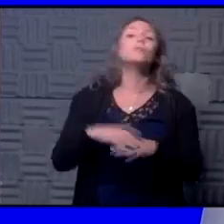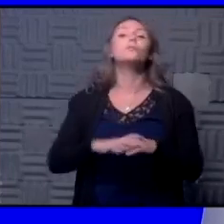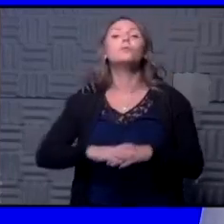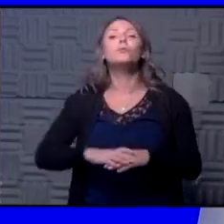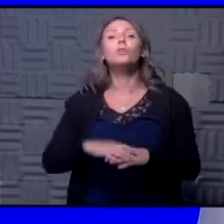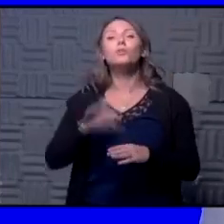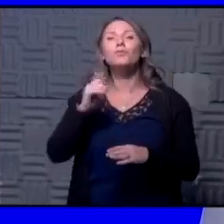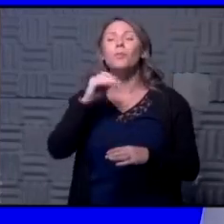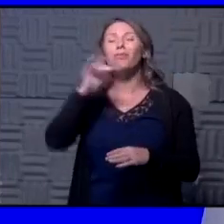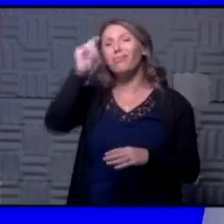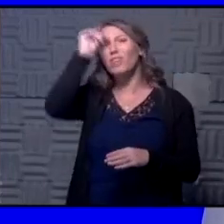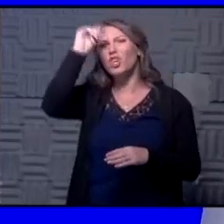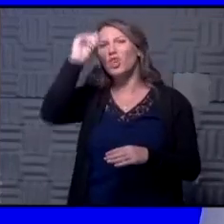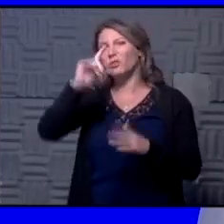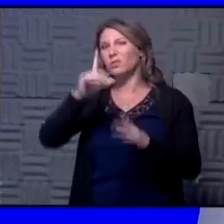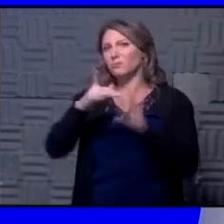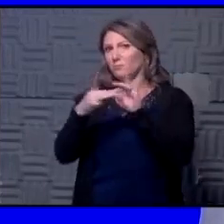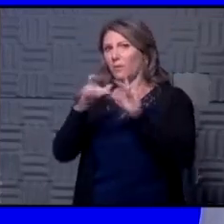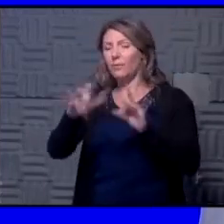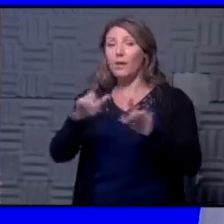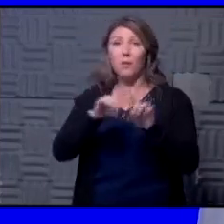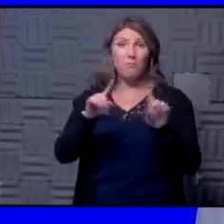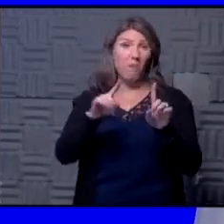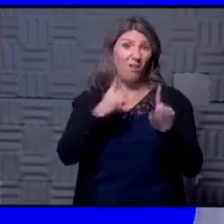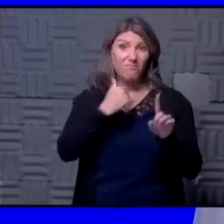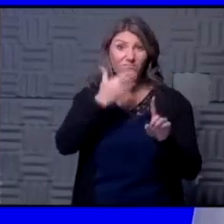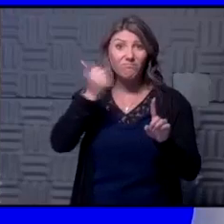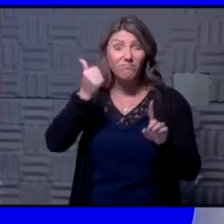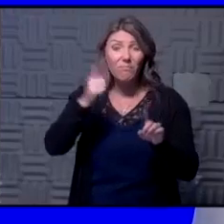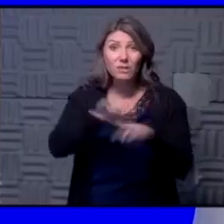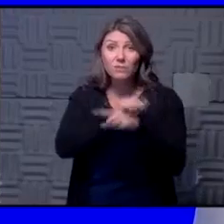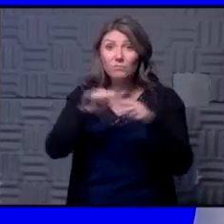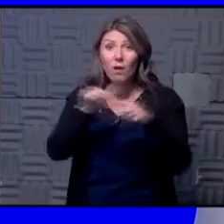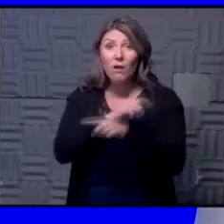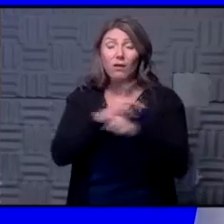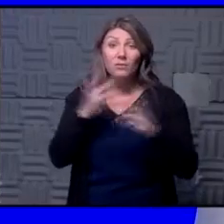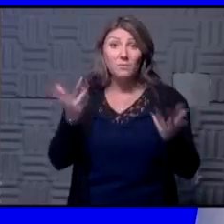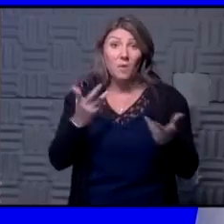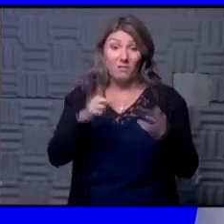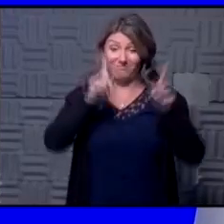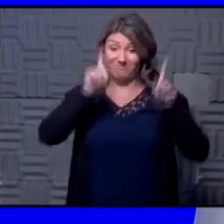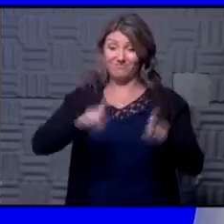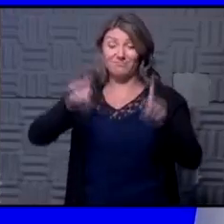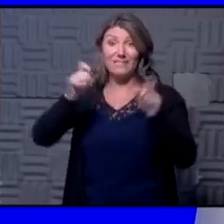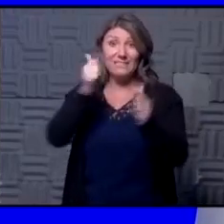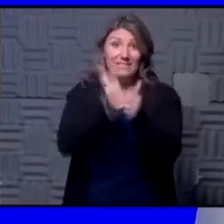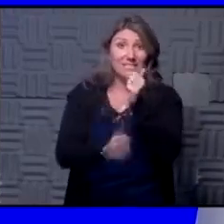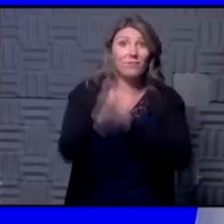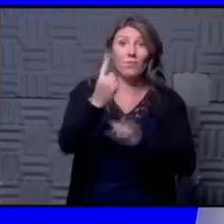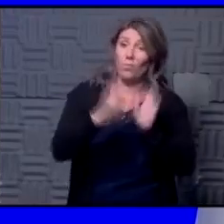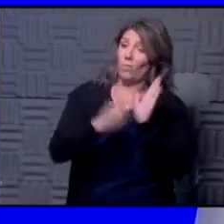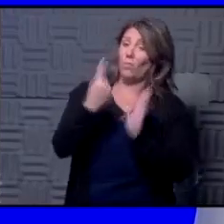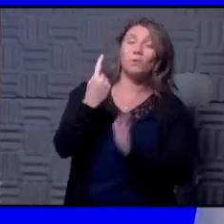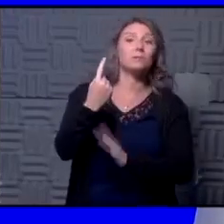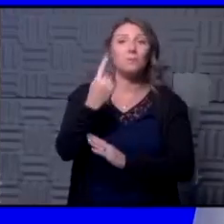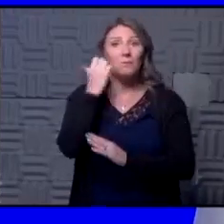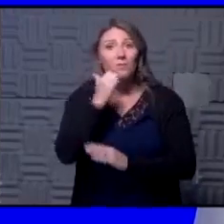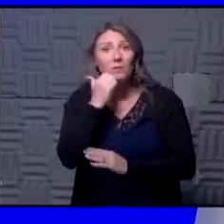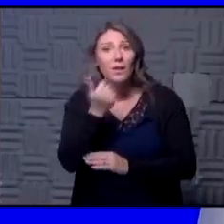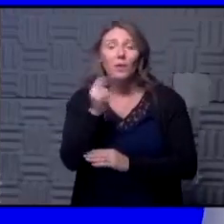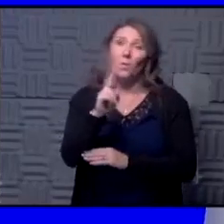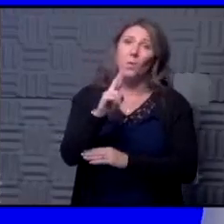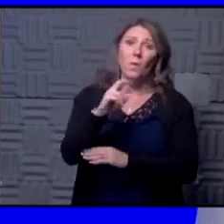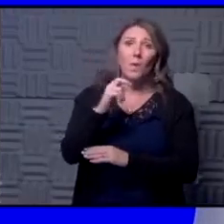there are theories behind that but yeah the optimal practice would be to test everybody once a day or once every other day